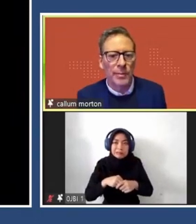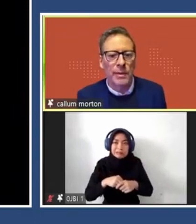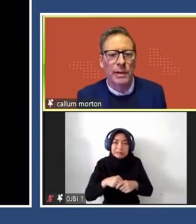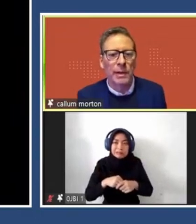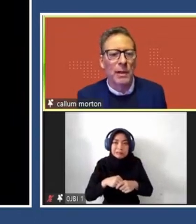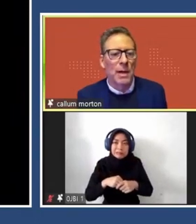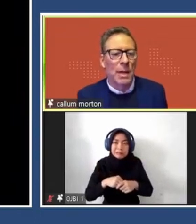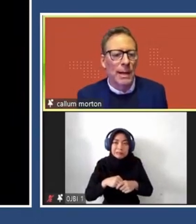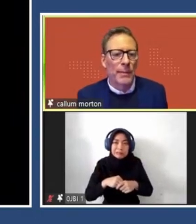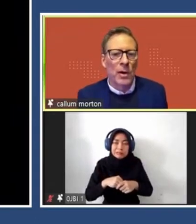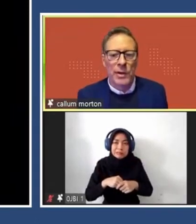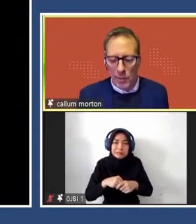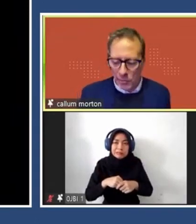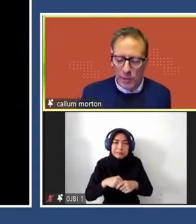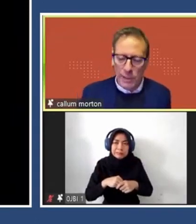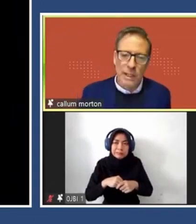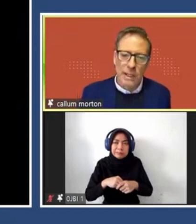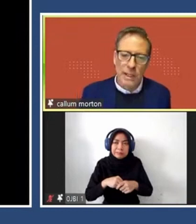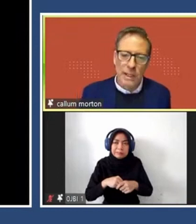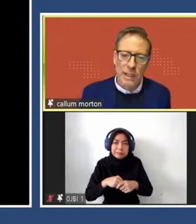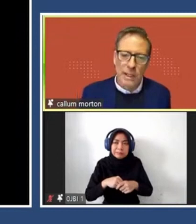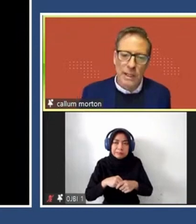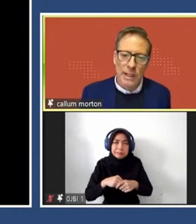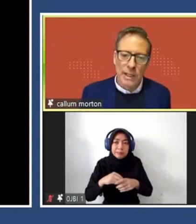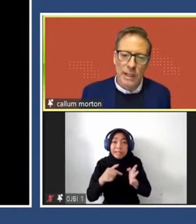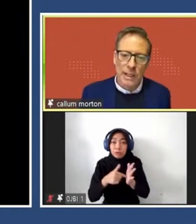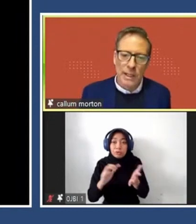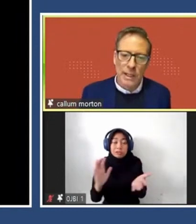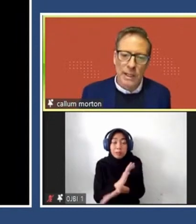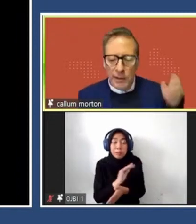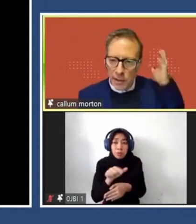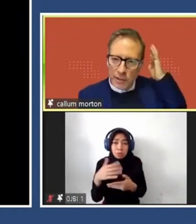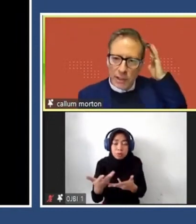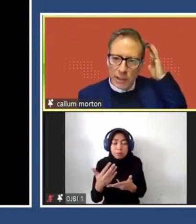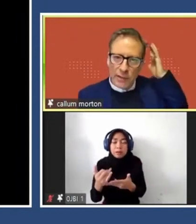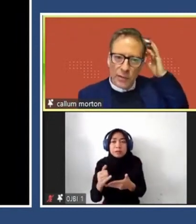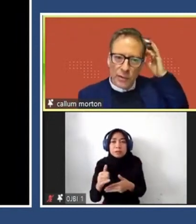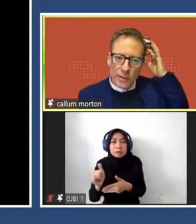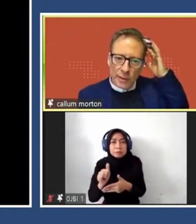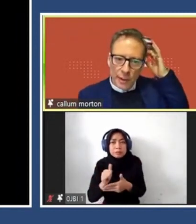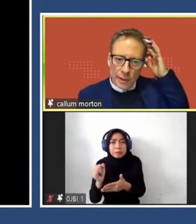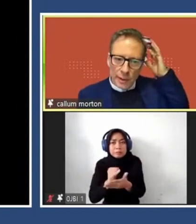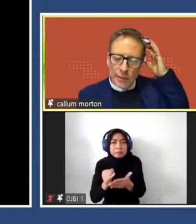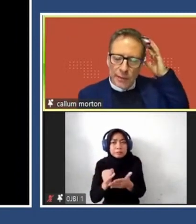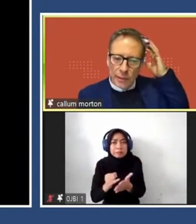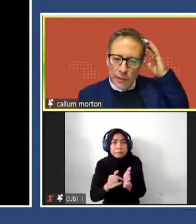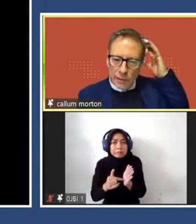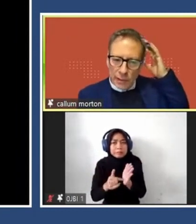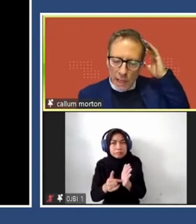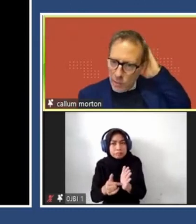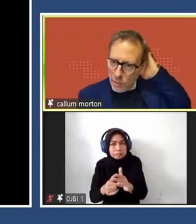regional centre, basically. On this opportunity at the National Gallery of Victoria Pavilion, National Gallery of Victoria is the